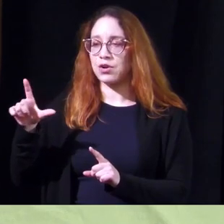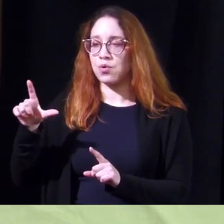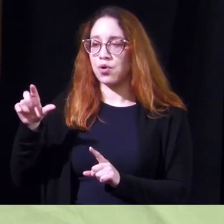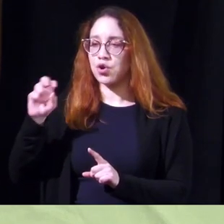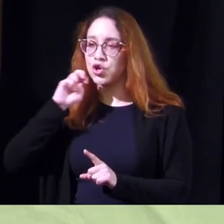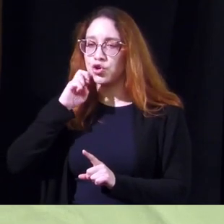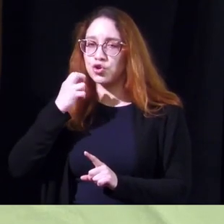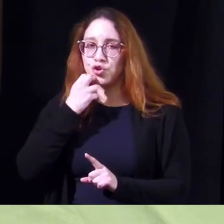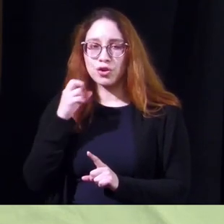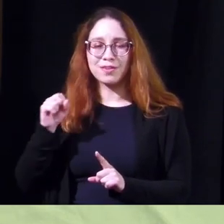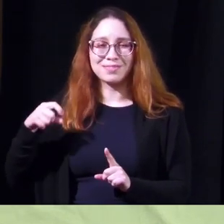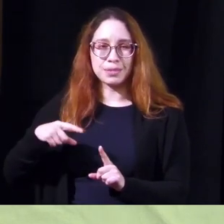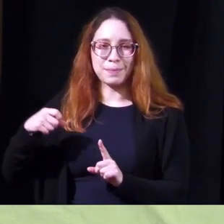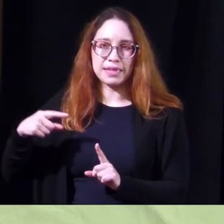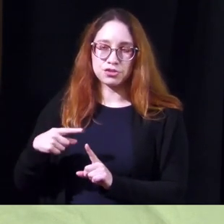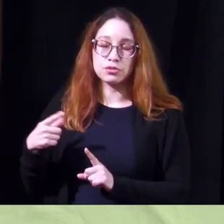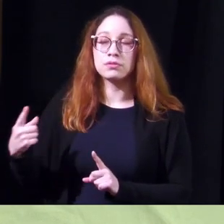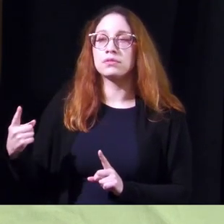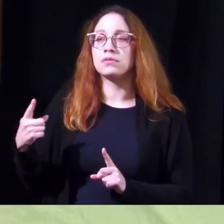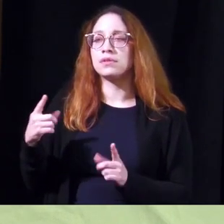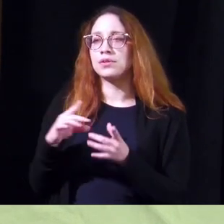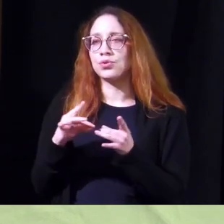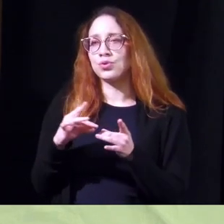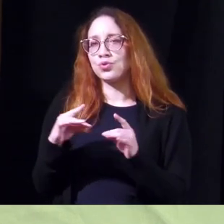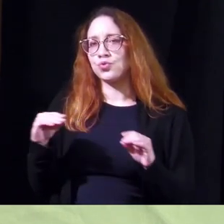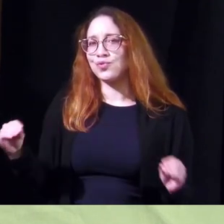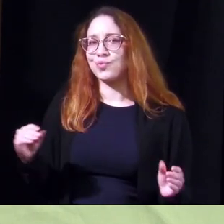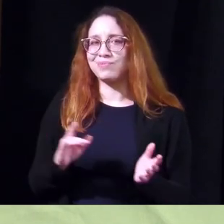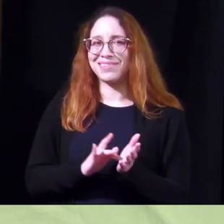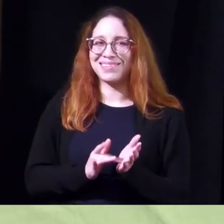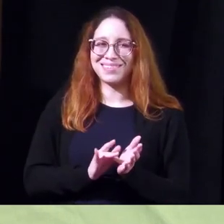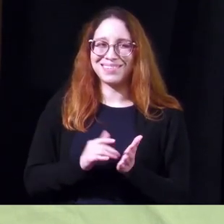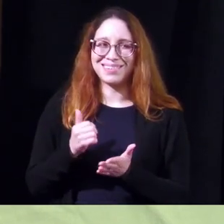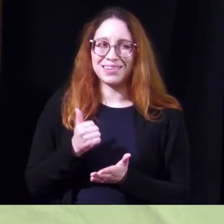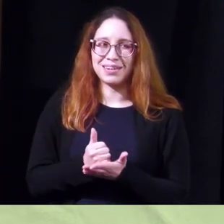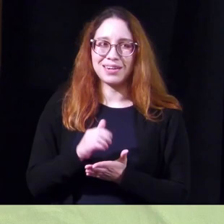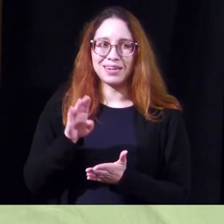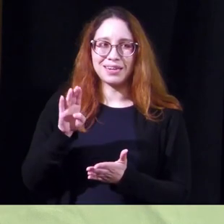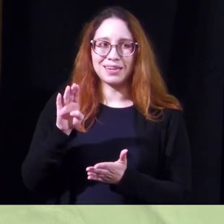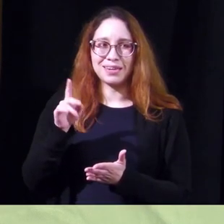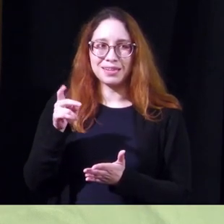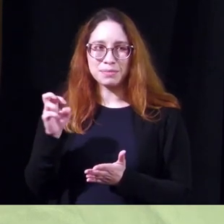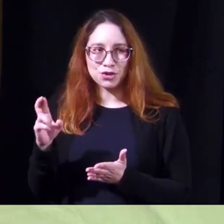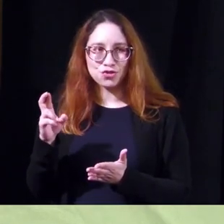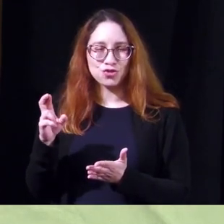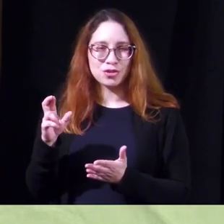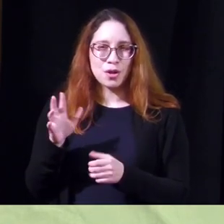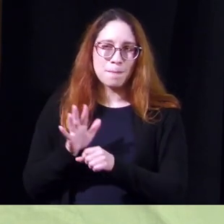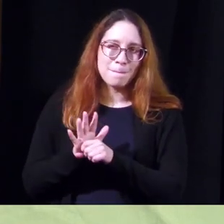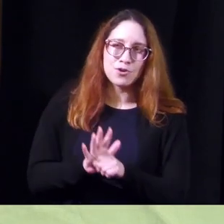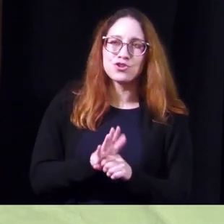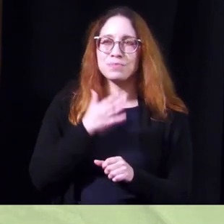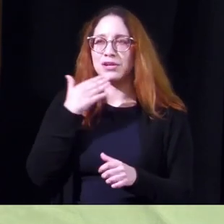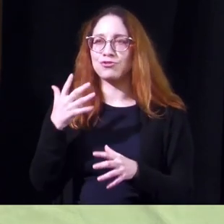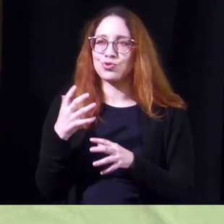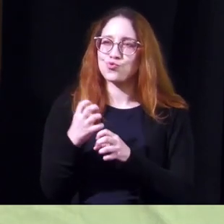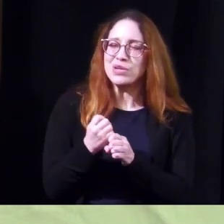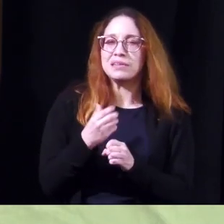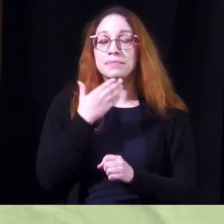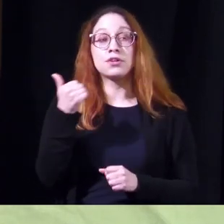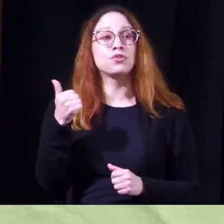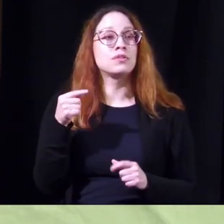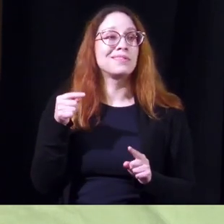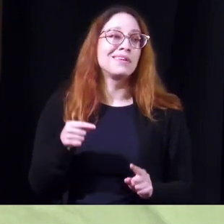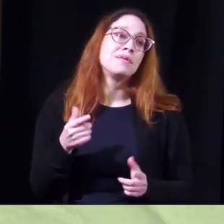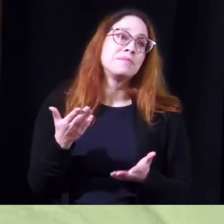as i mentioned earlier there's really no medication that helps the bladder to to push better squeeze better the only